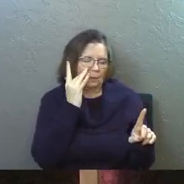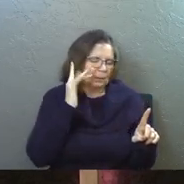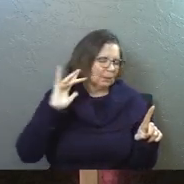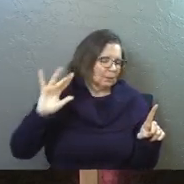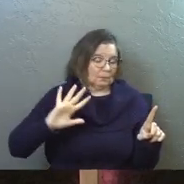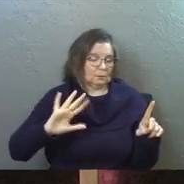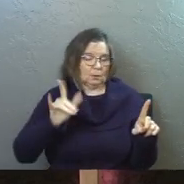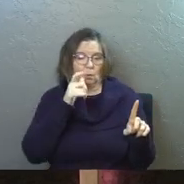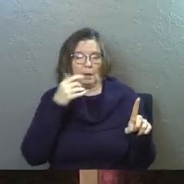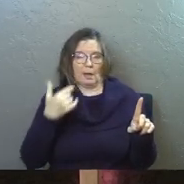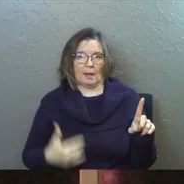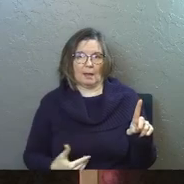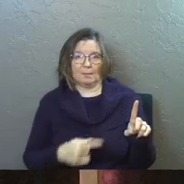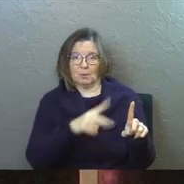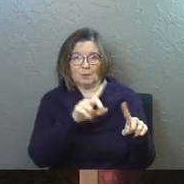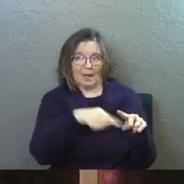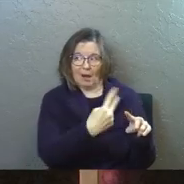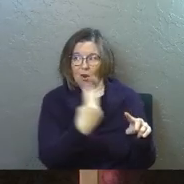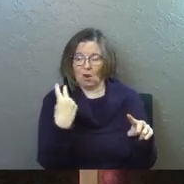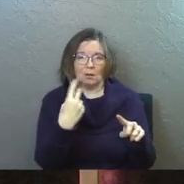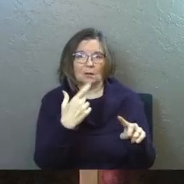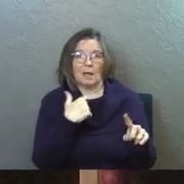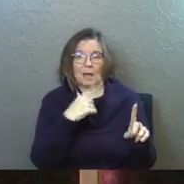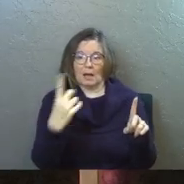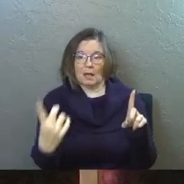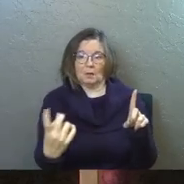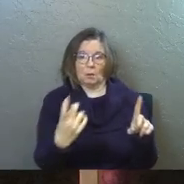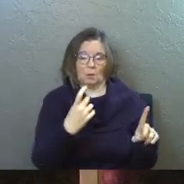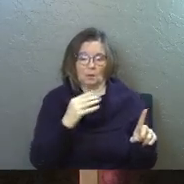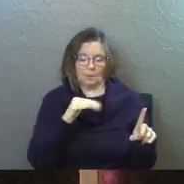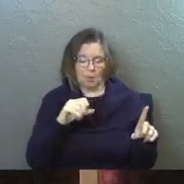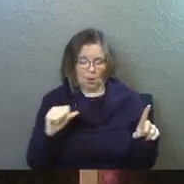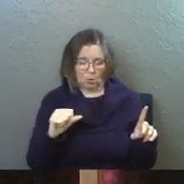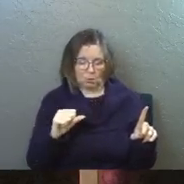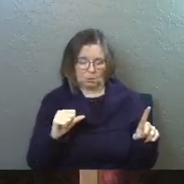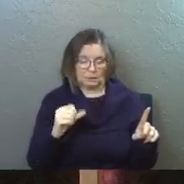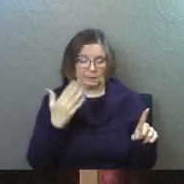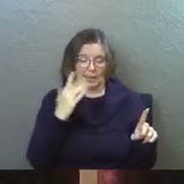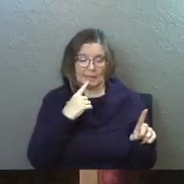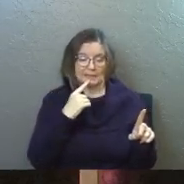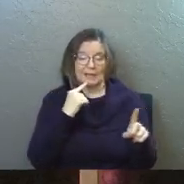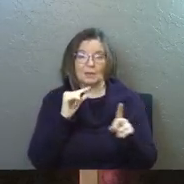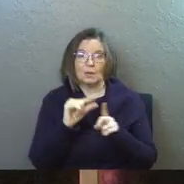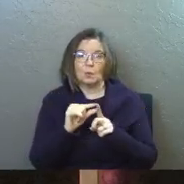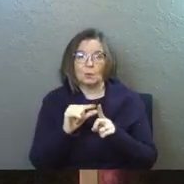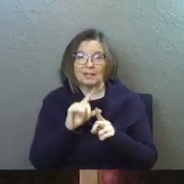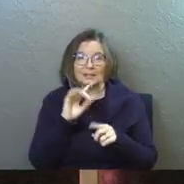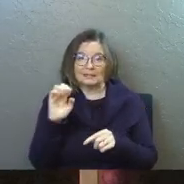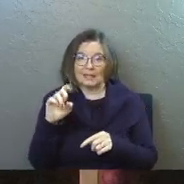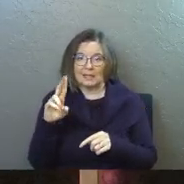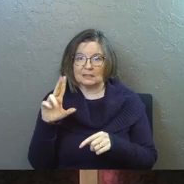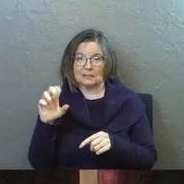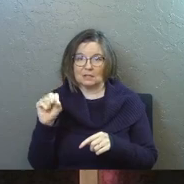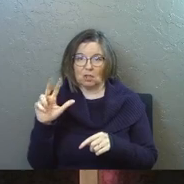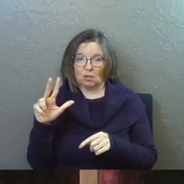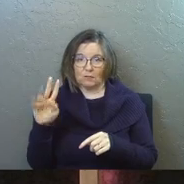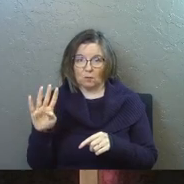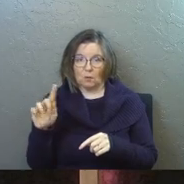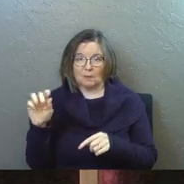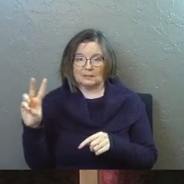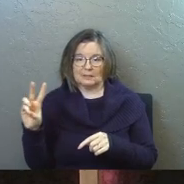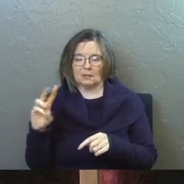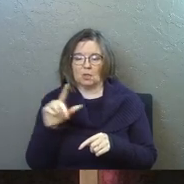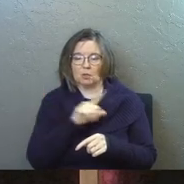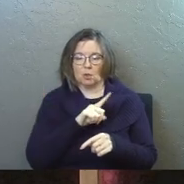of who I am. And as he walks by Moses, God says these words. This is Exodus 34, 6.